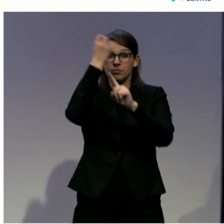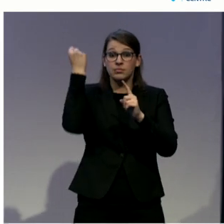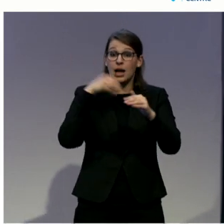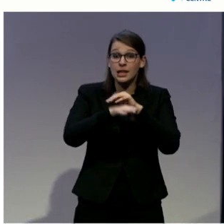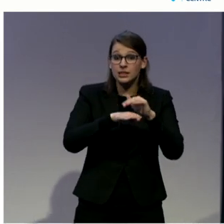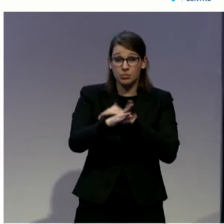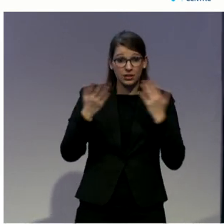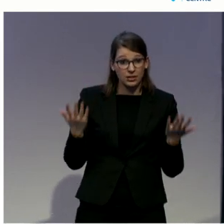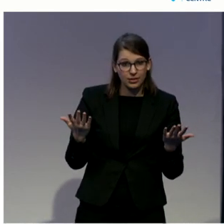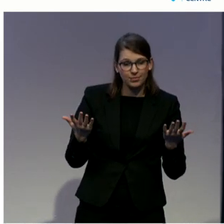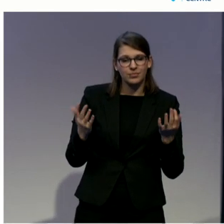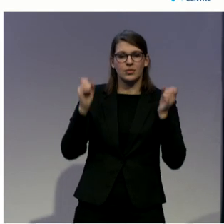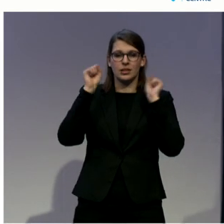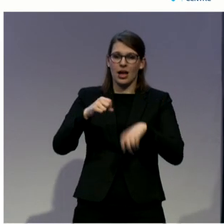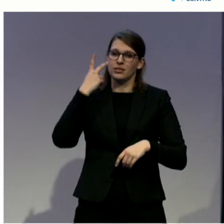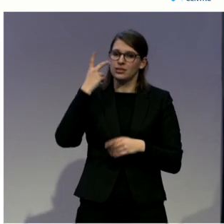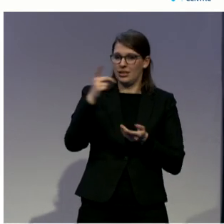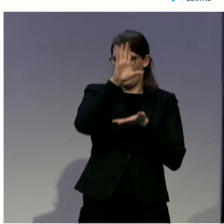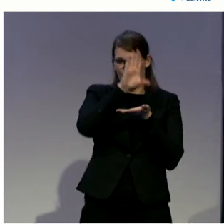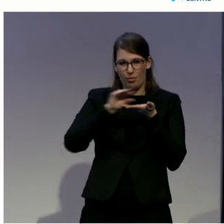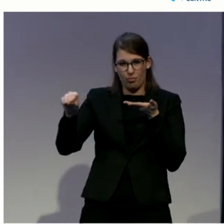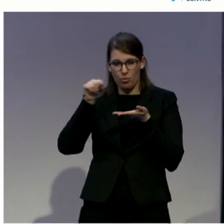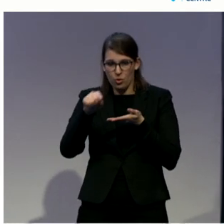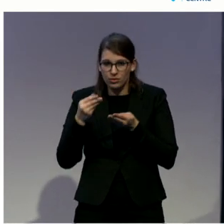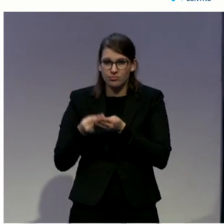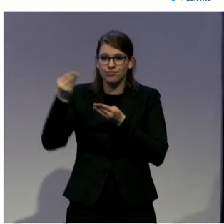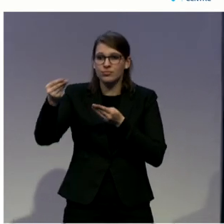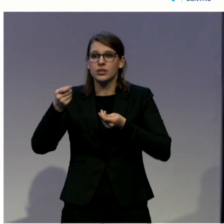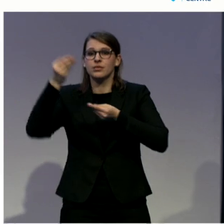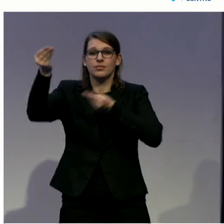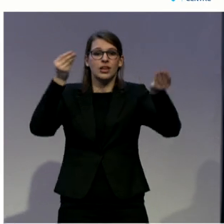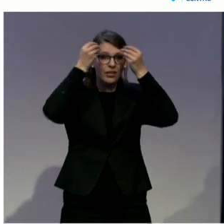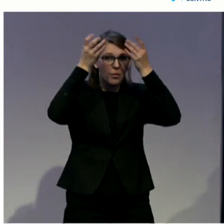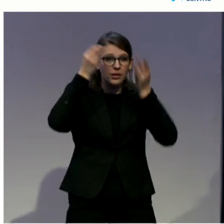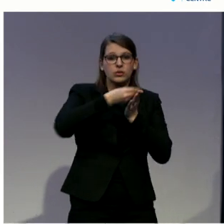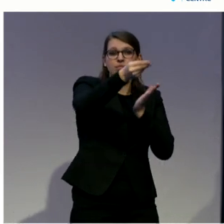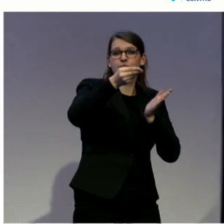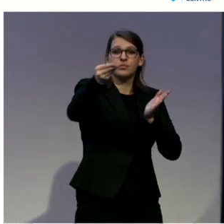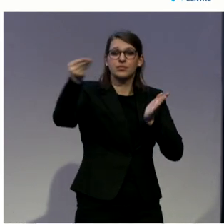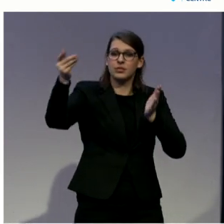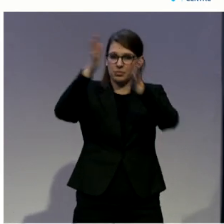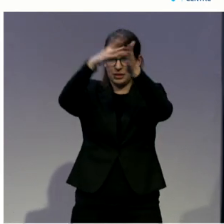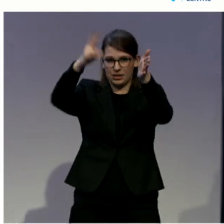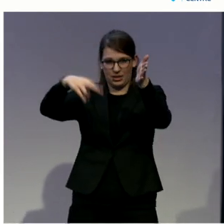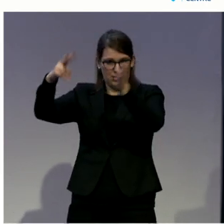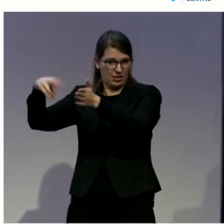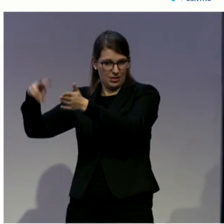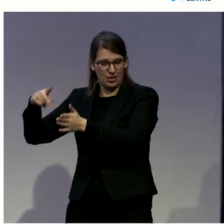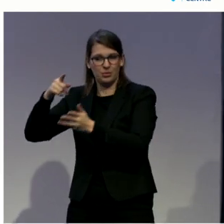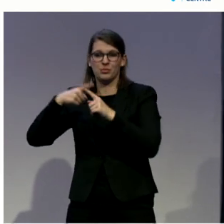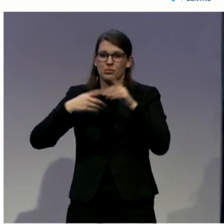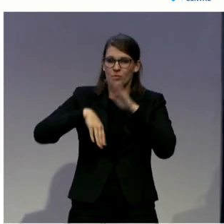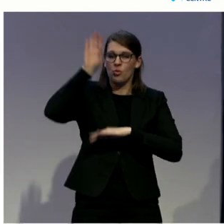or in your organizations raises awareness of some of the findings within this work. Further research and